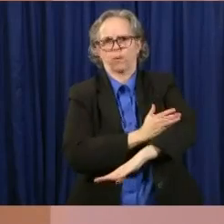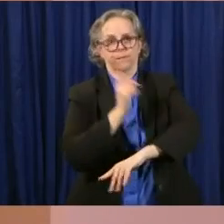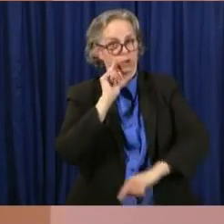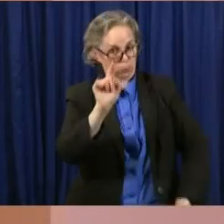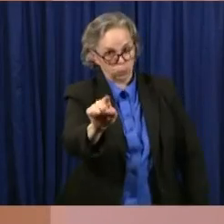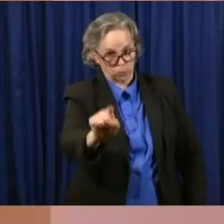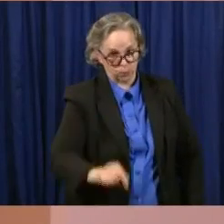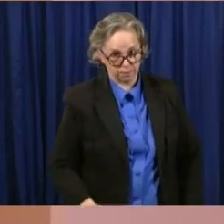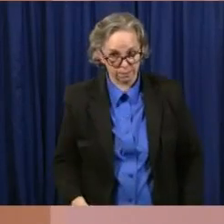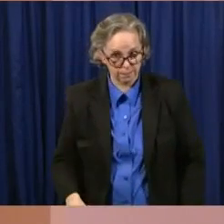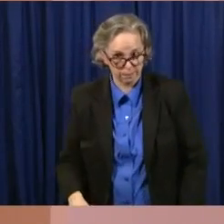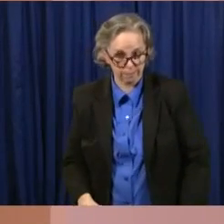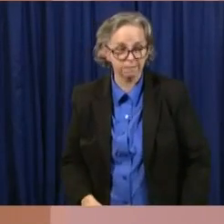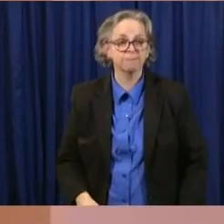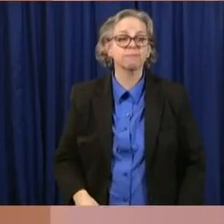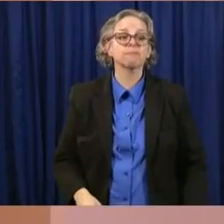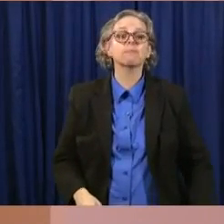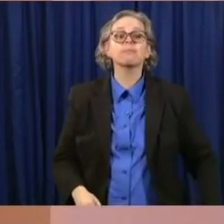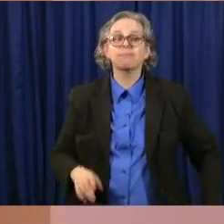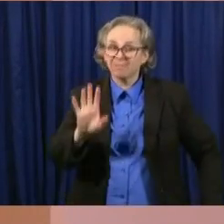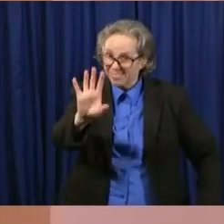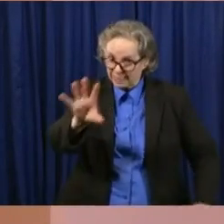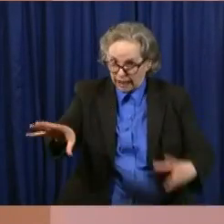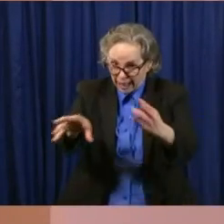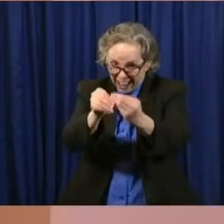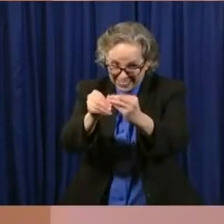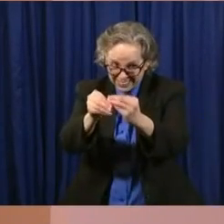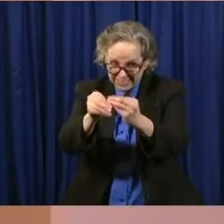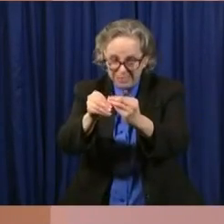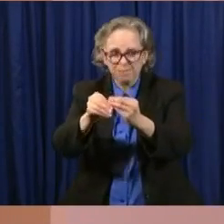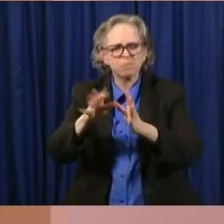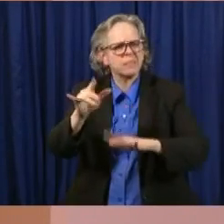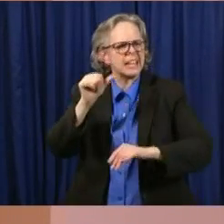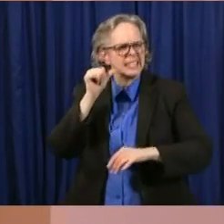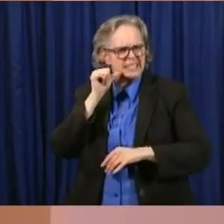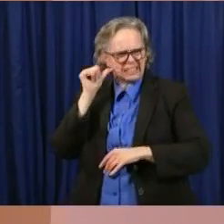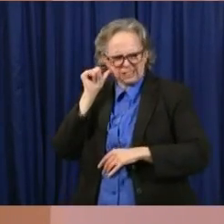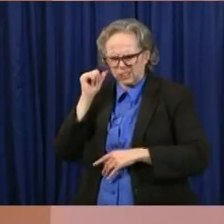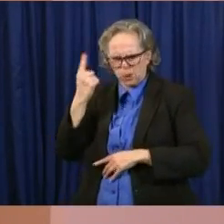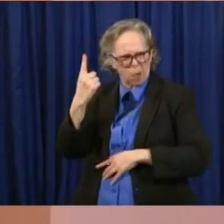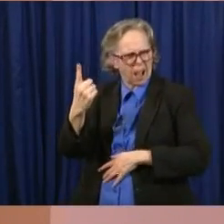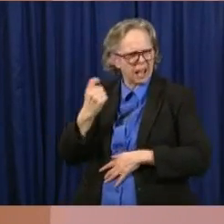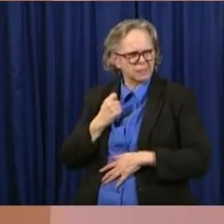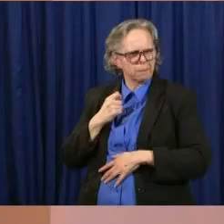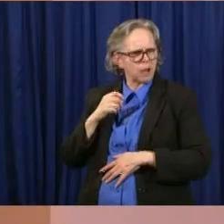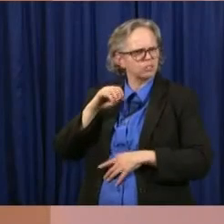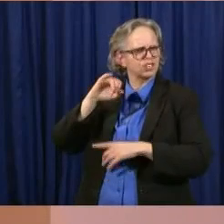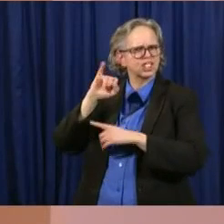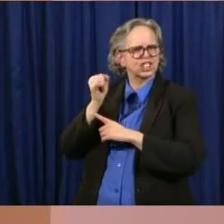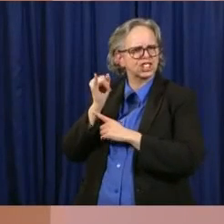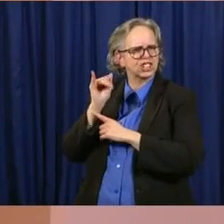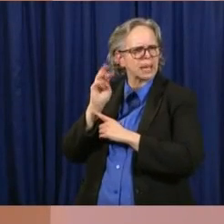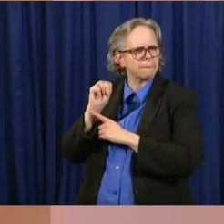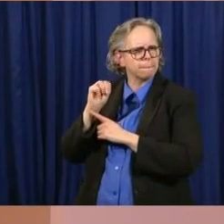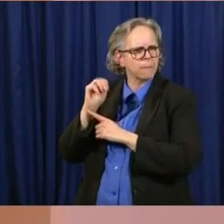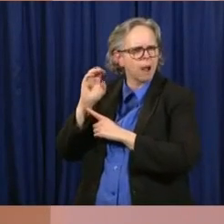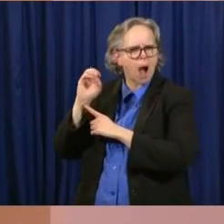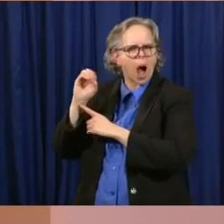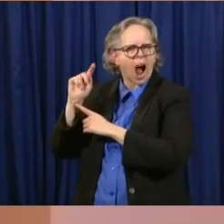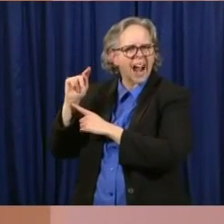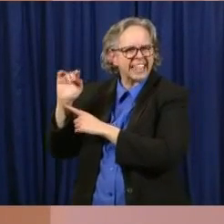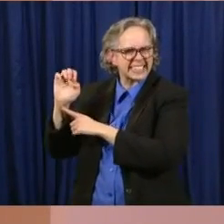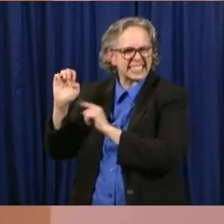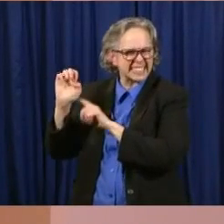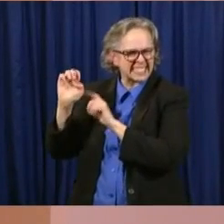um, uh, we got a question yesterday, uh, from Jim Otte, uh, and he asked a question about